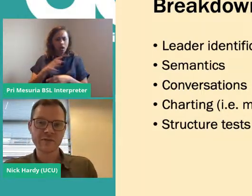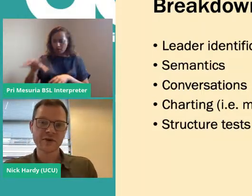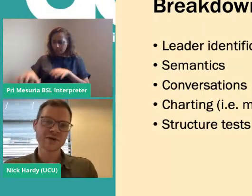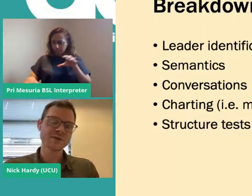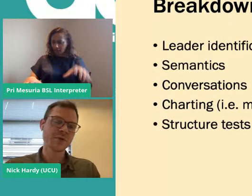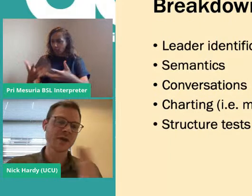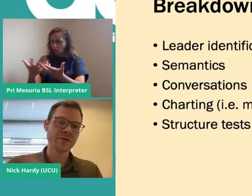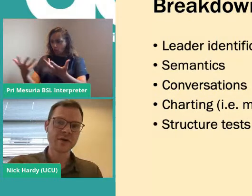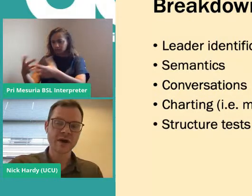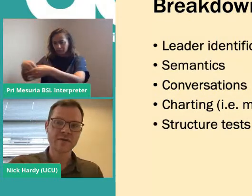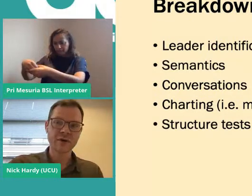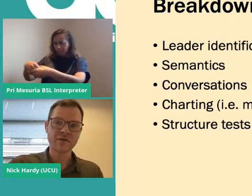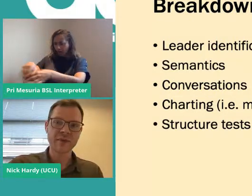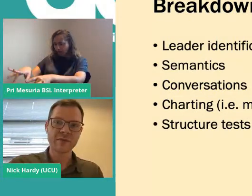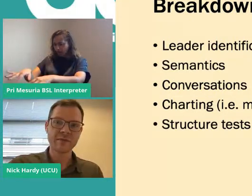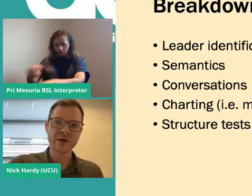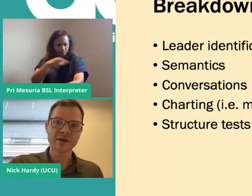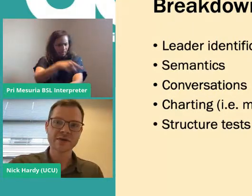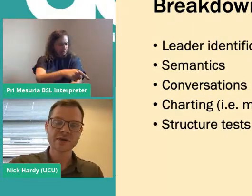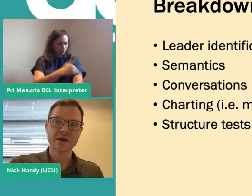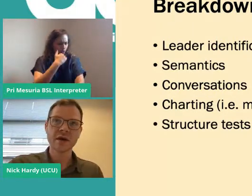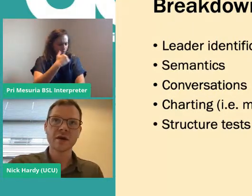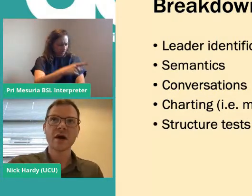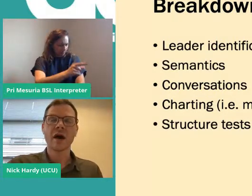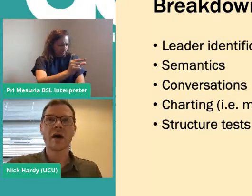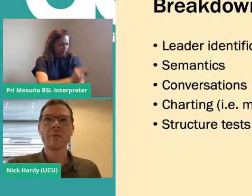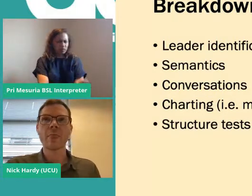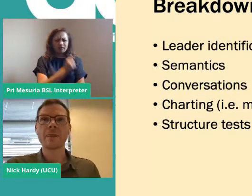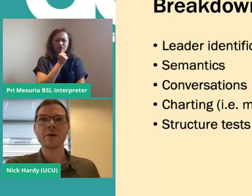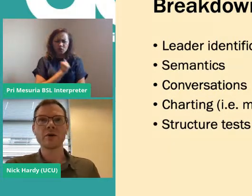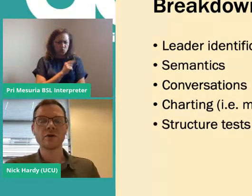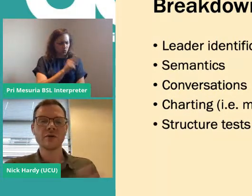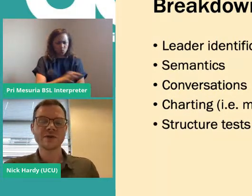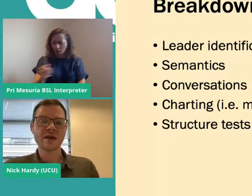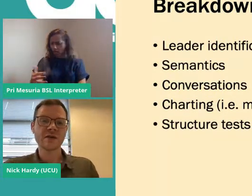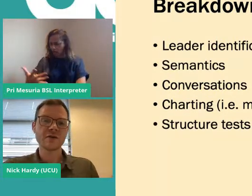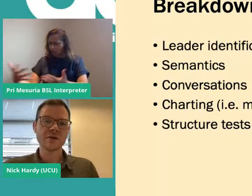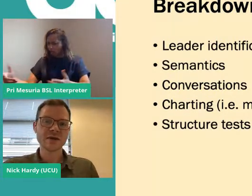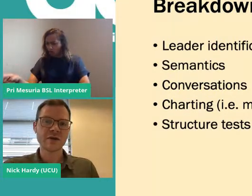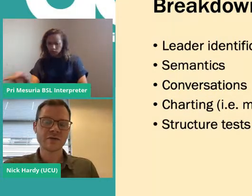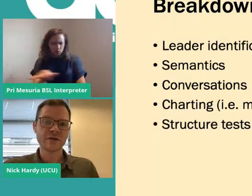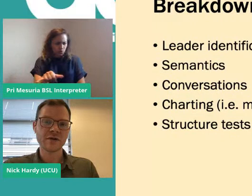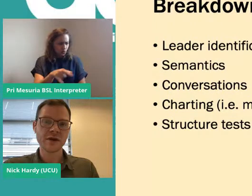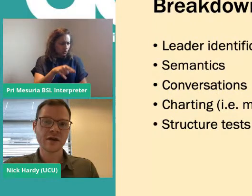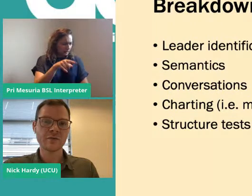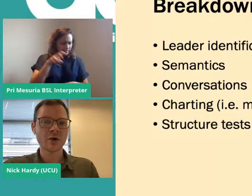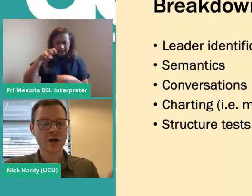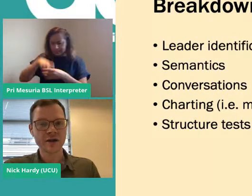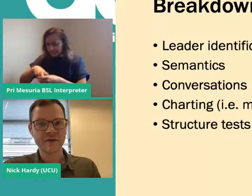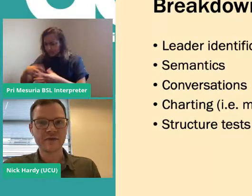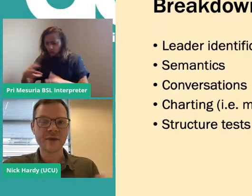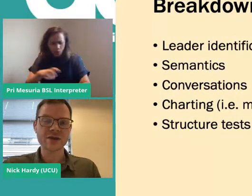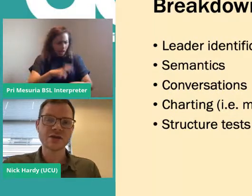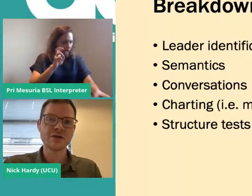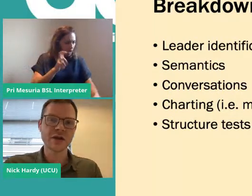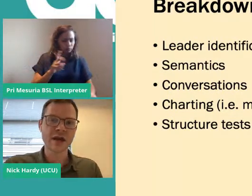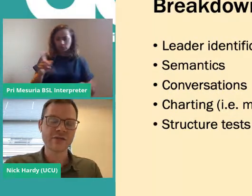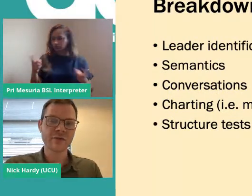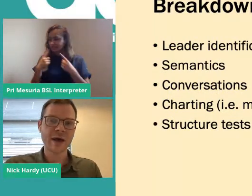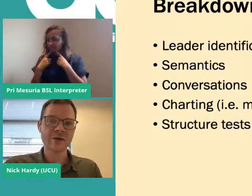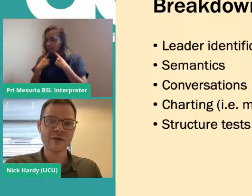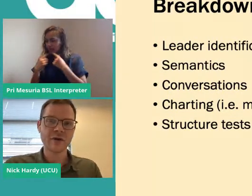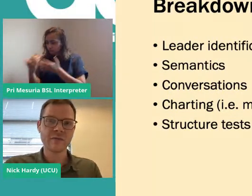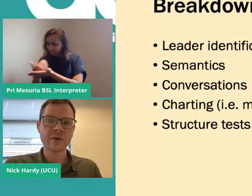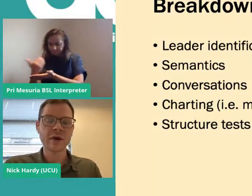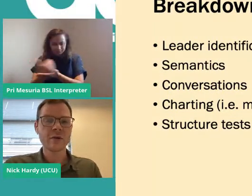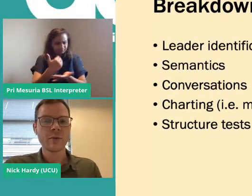have a lot of members, where you don't have a lot of members, who is in, who is out of the union, what kind of information you can